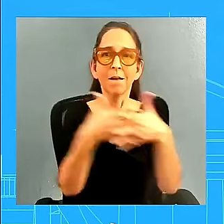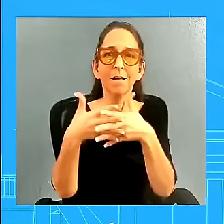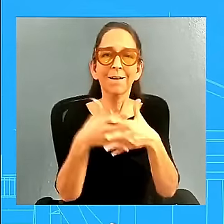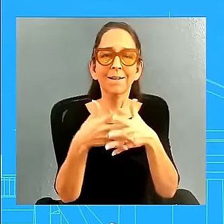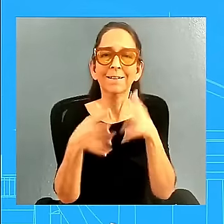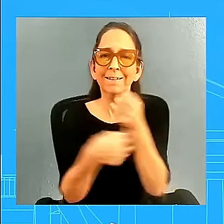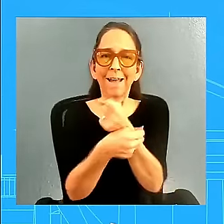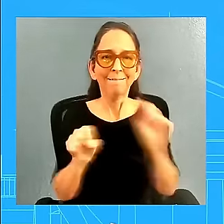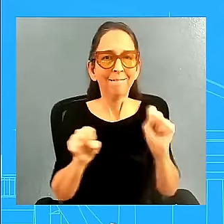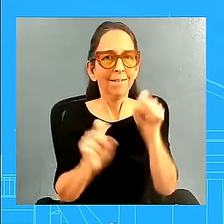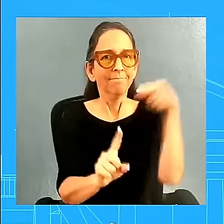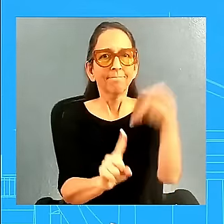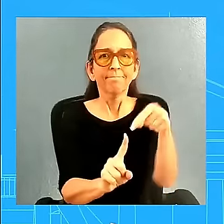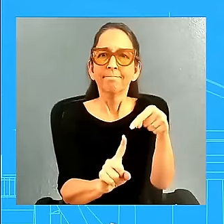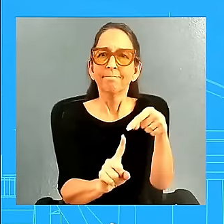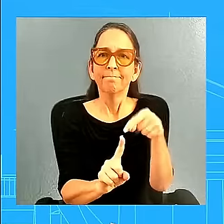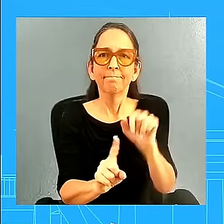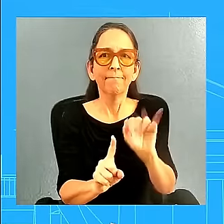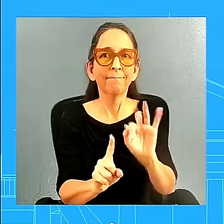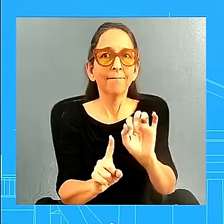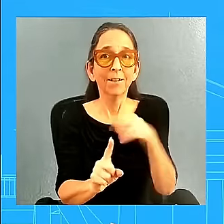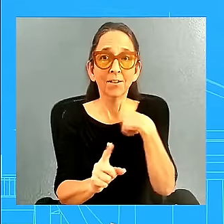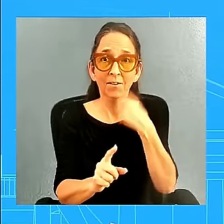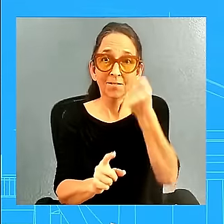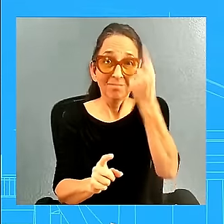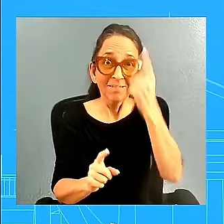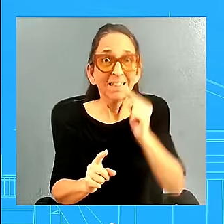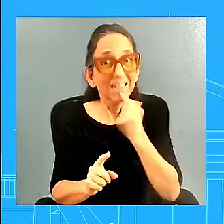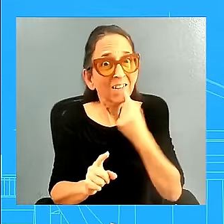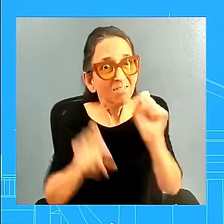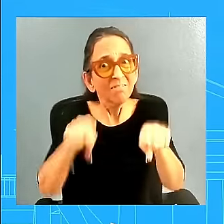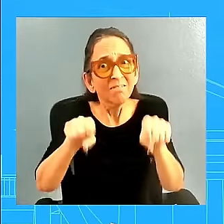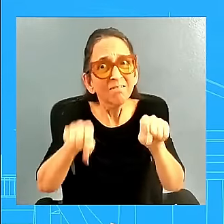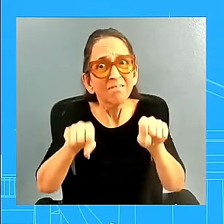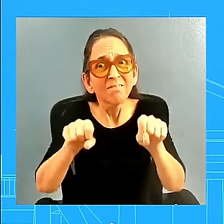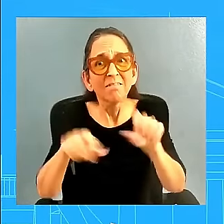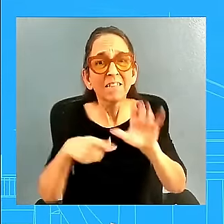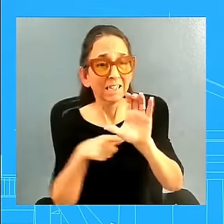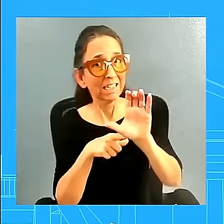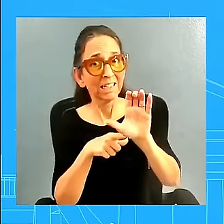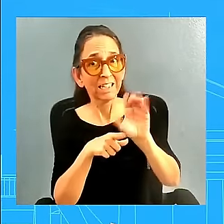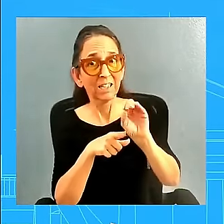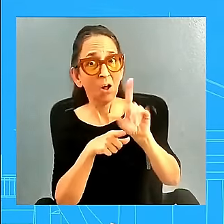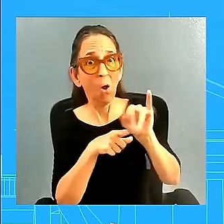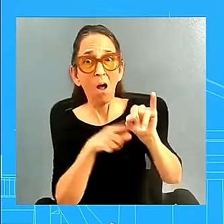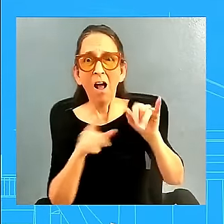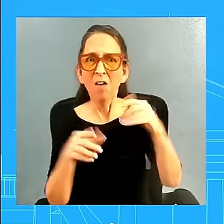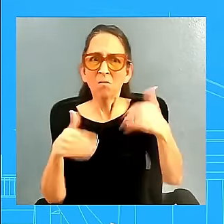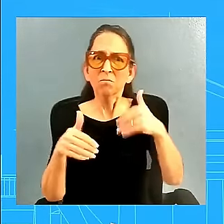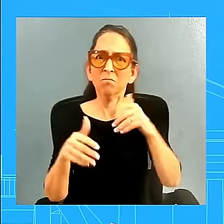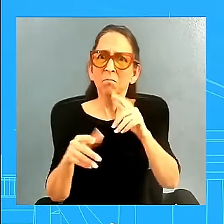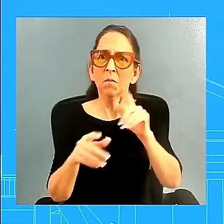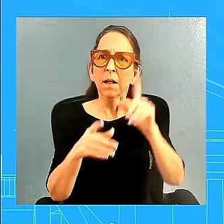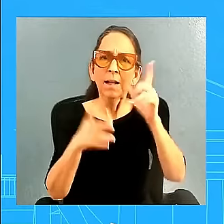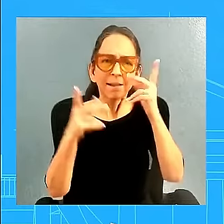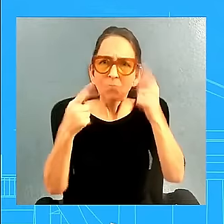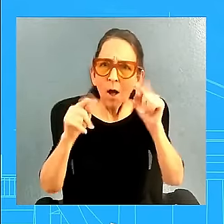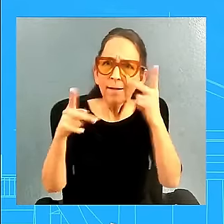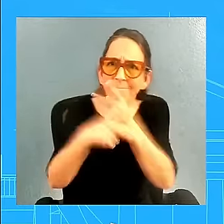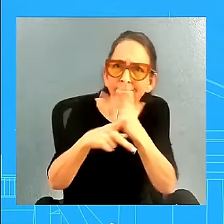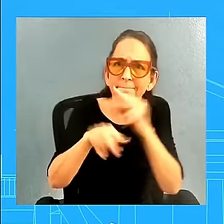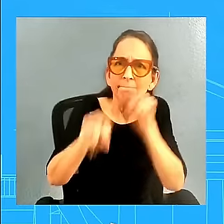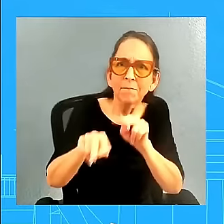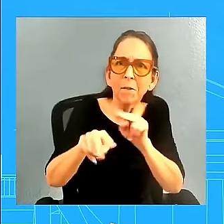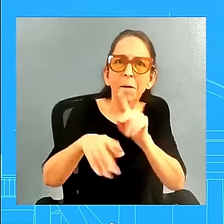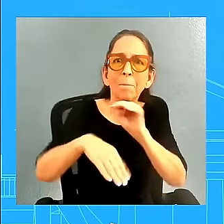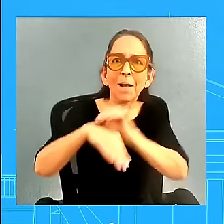monitoring the situation. CDC, as it relates to McDonald's specifically, is working to determine the source of the outbreak as you asked me about the